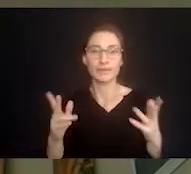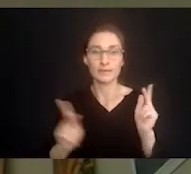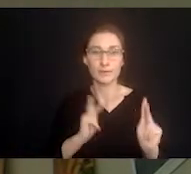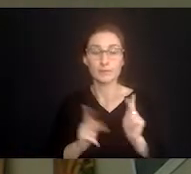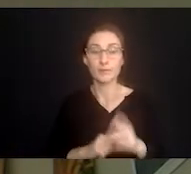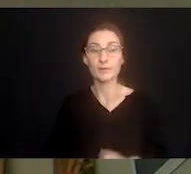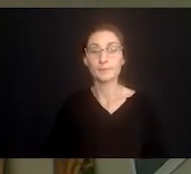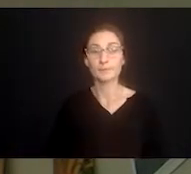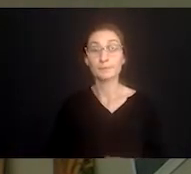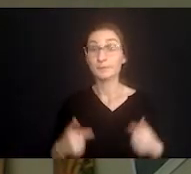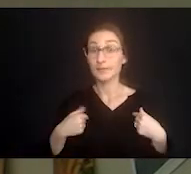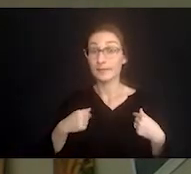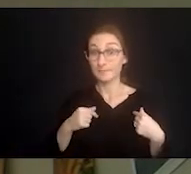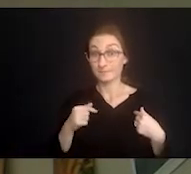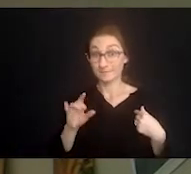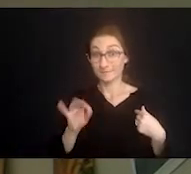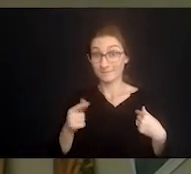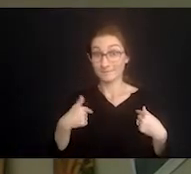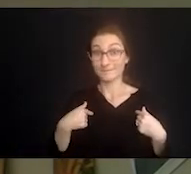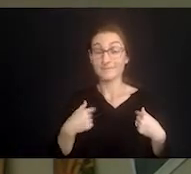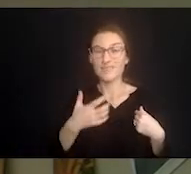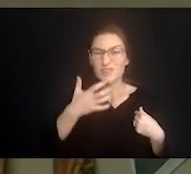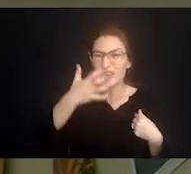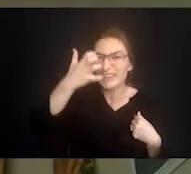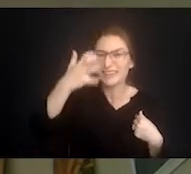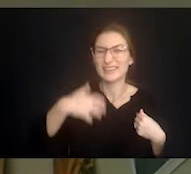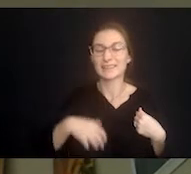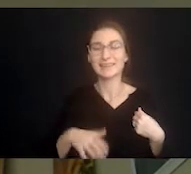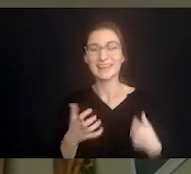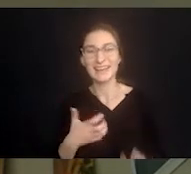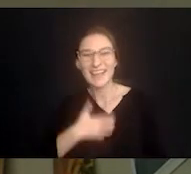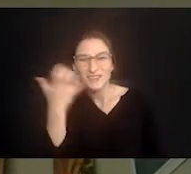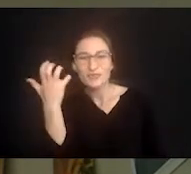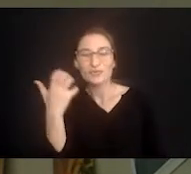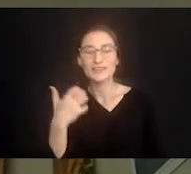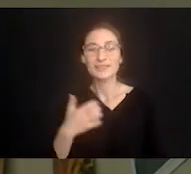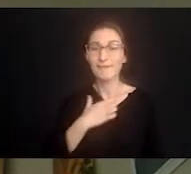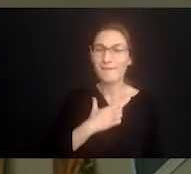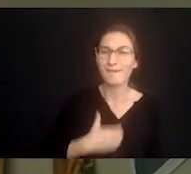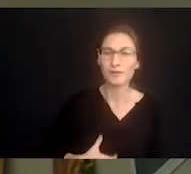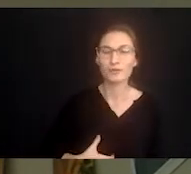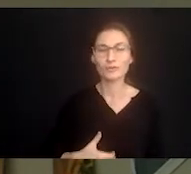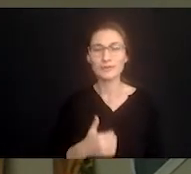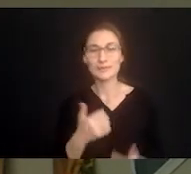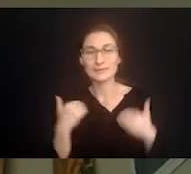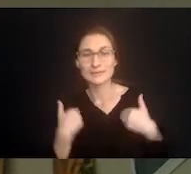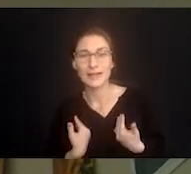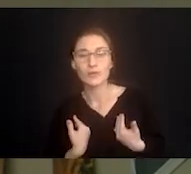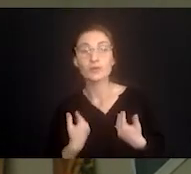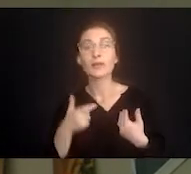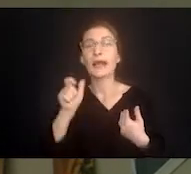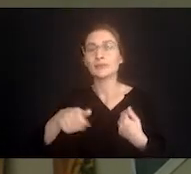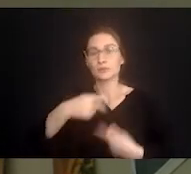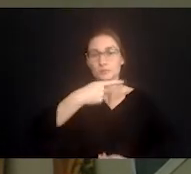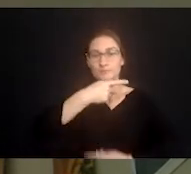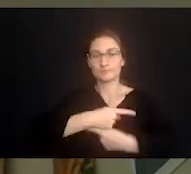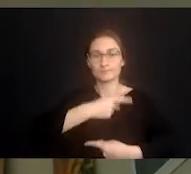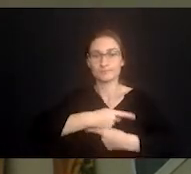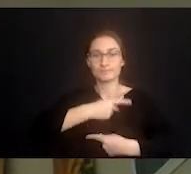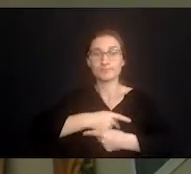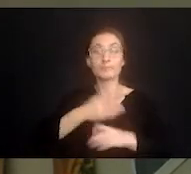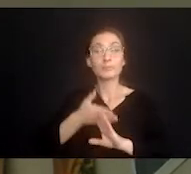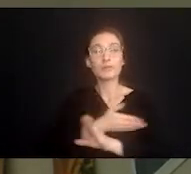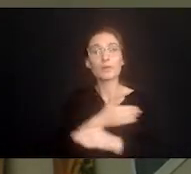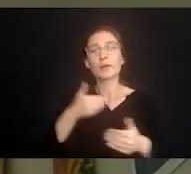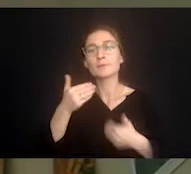hungry tired or cranky it's a clue that it's time for me to take a step back and take care of myself before I make any